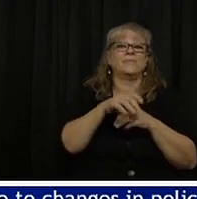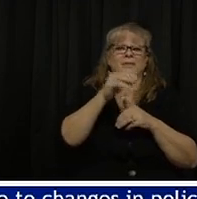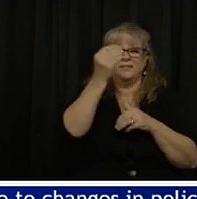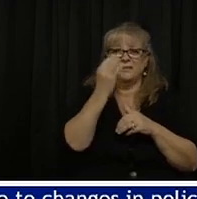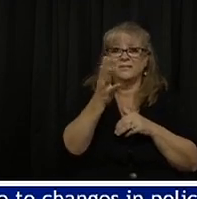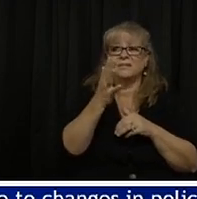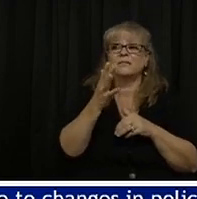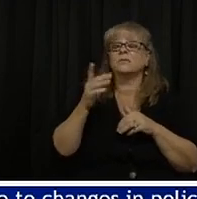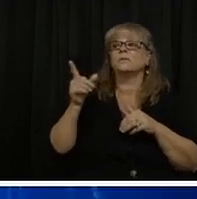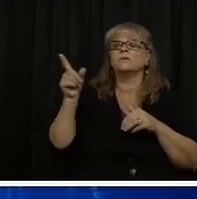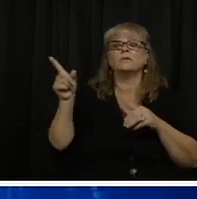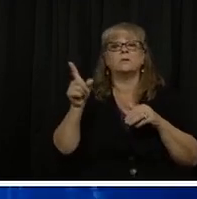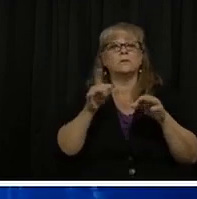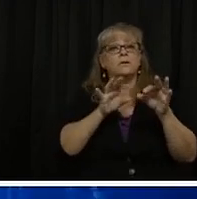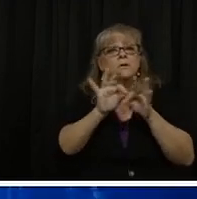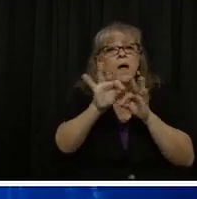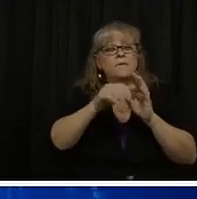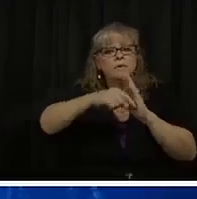findings that we're seeing currently.